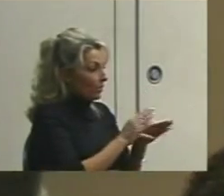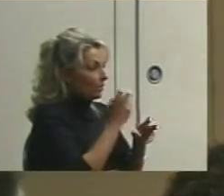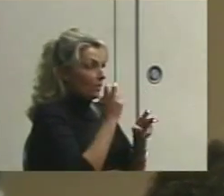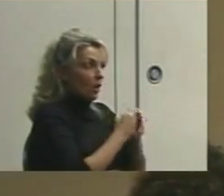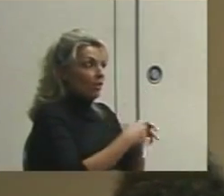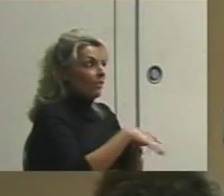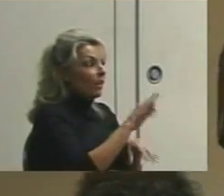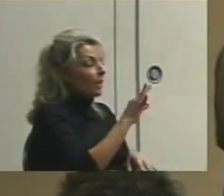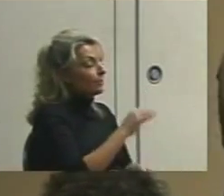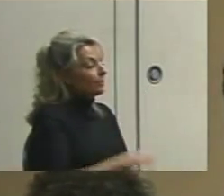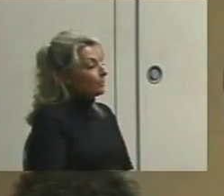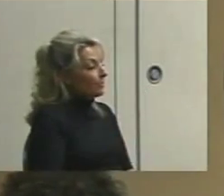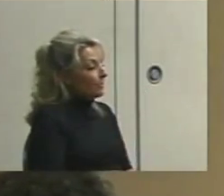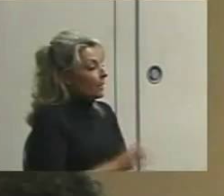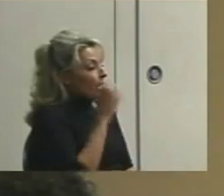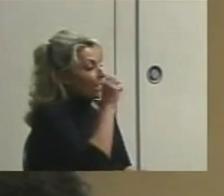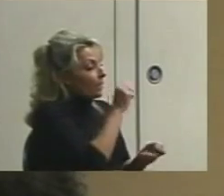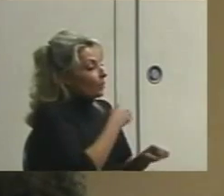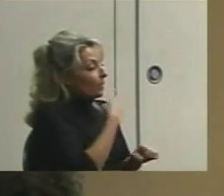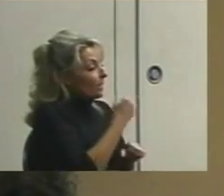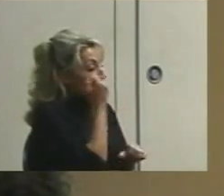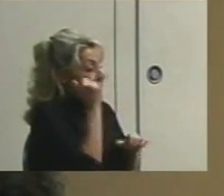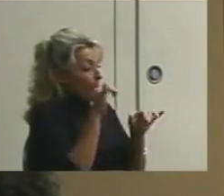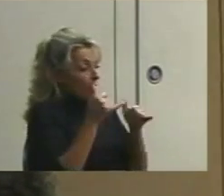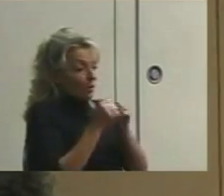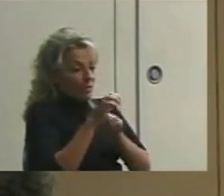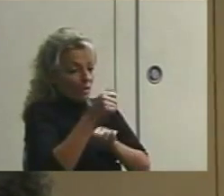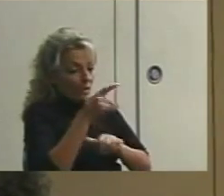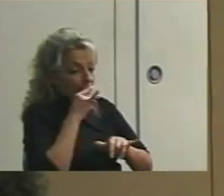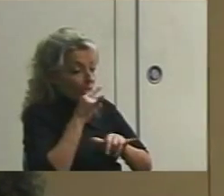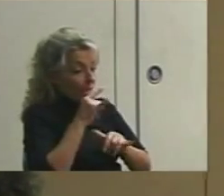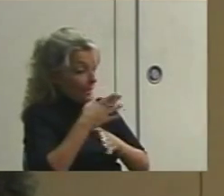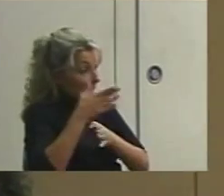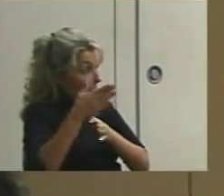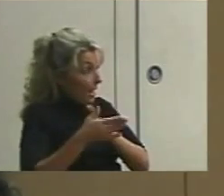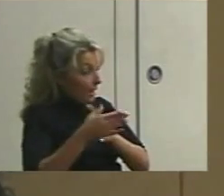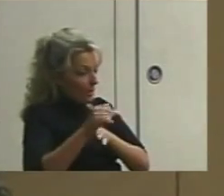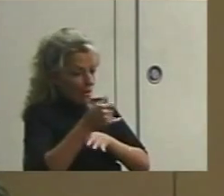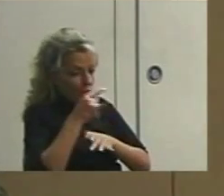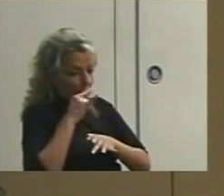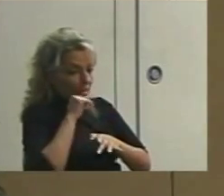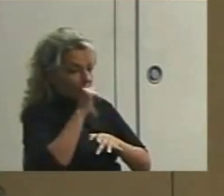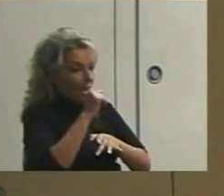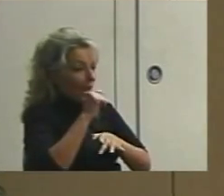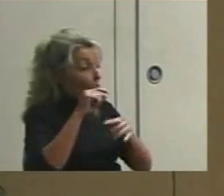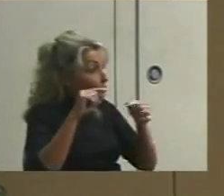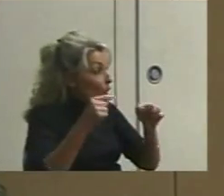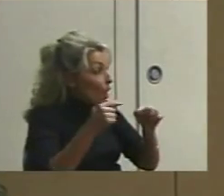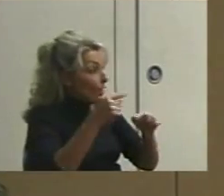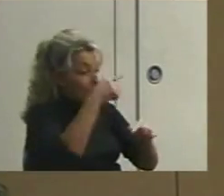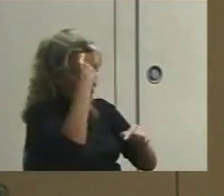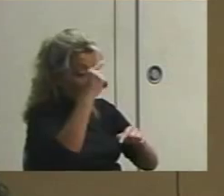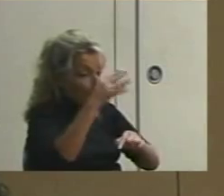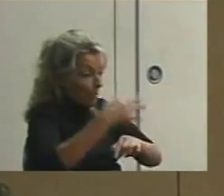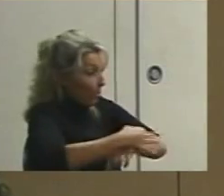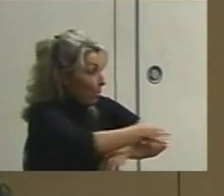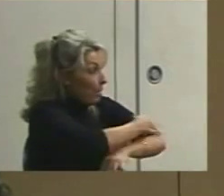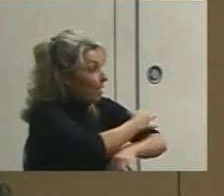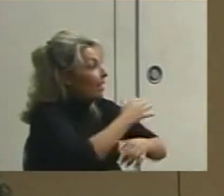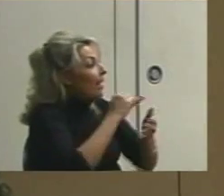I guess you could say something like, anytime he plays with another kid and at the end that other kid does not have a bruise, there's my permanent product.